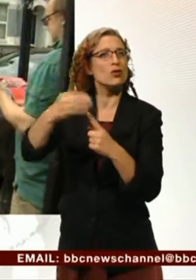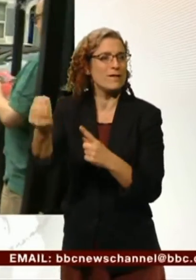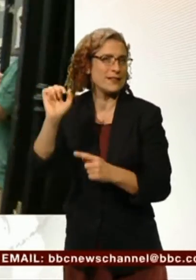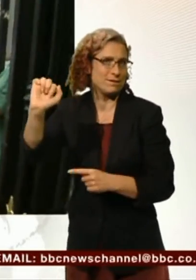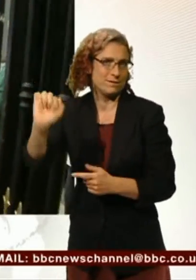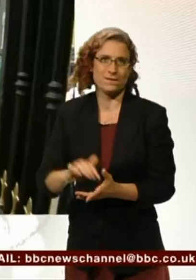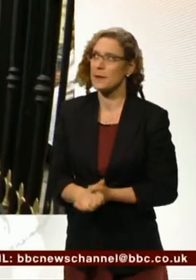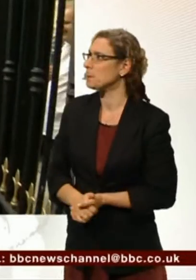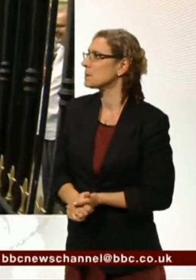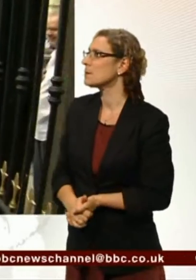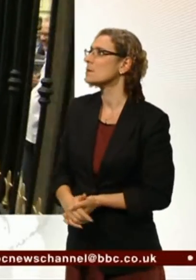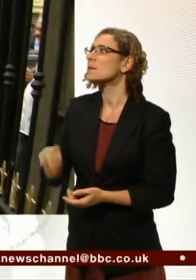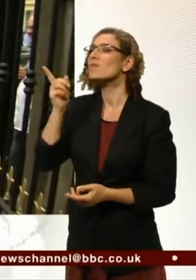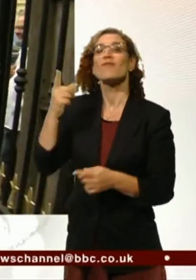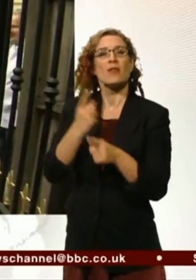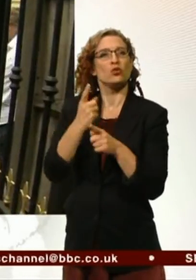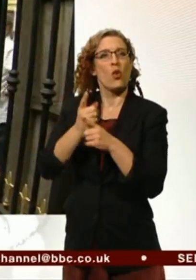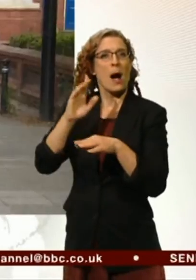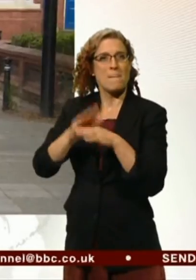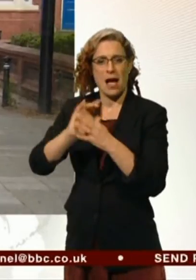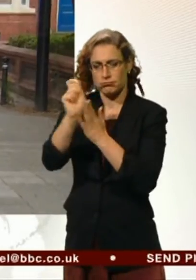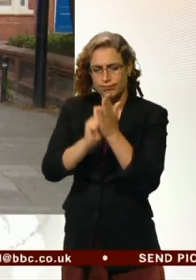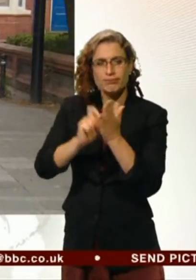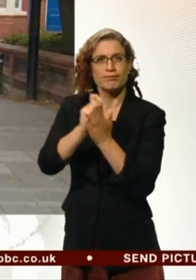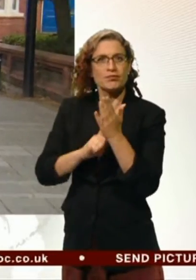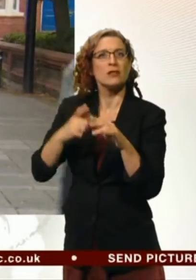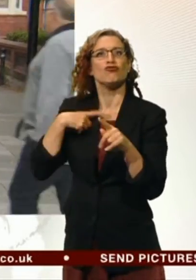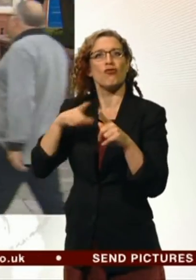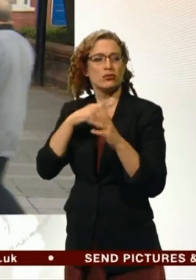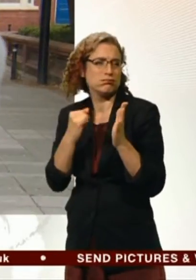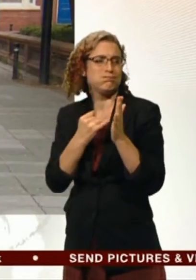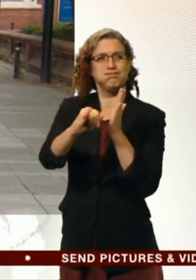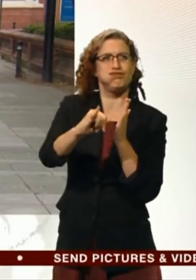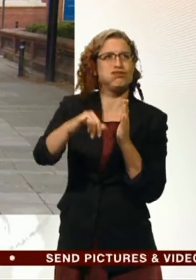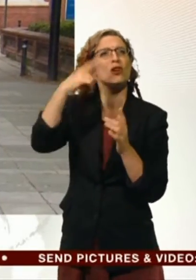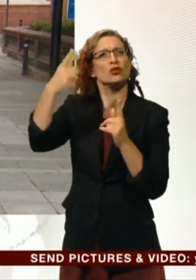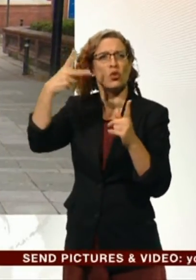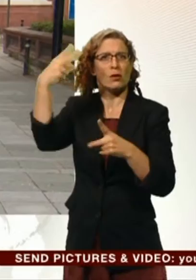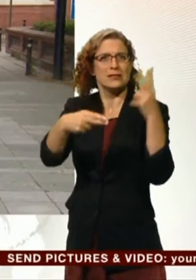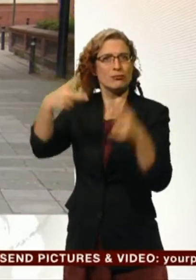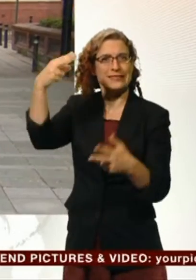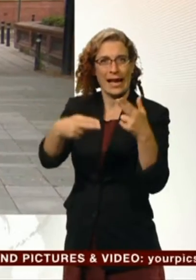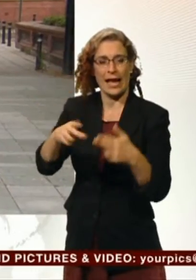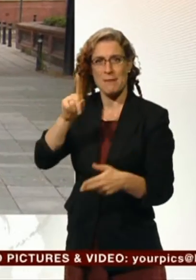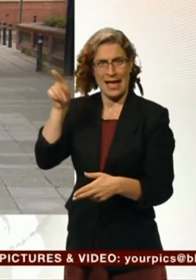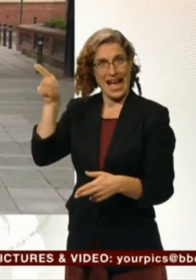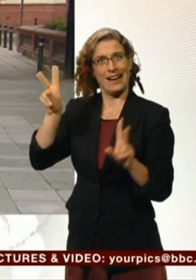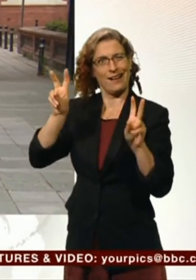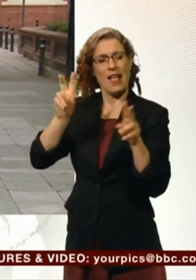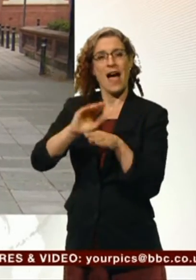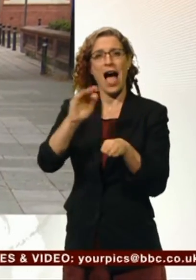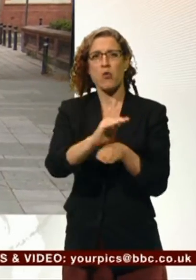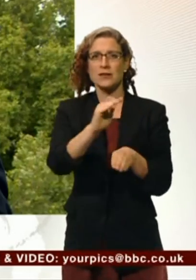a speech about policy opposing austerity, spending more money. The outsider who so worries the other candidates.